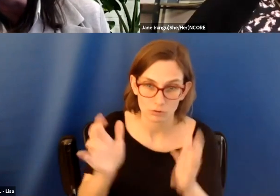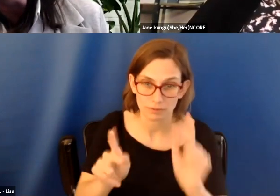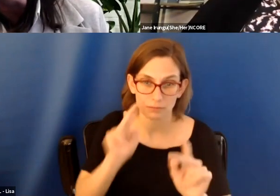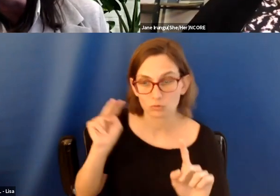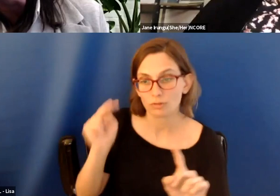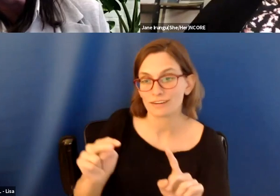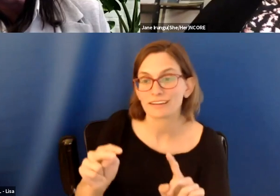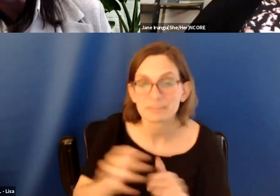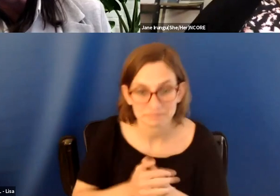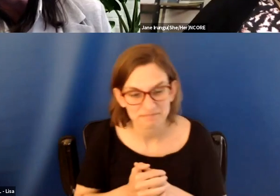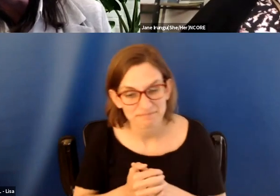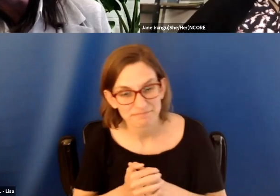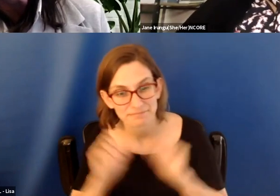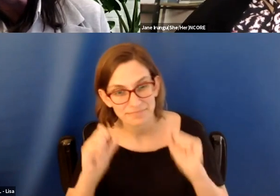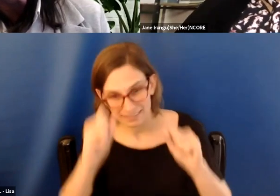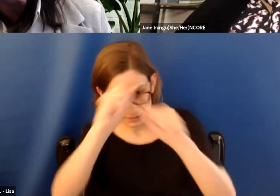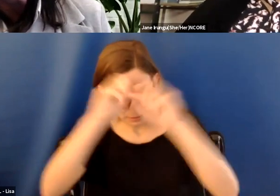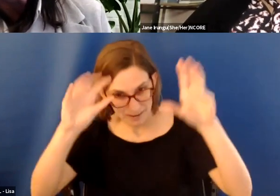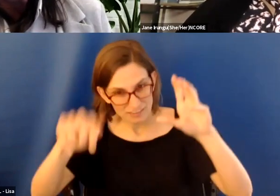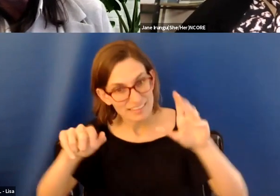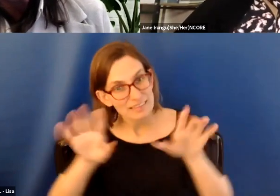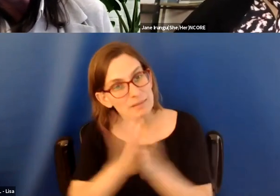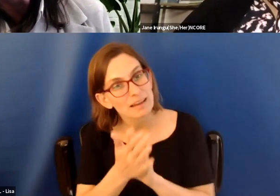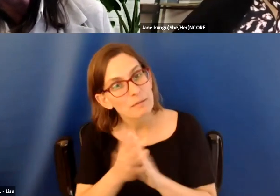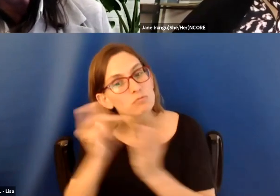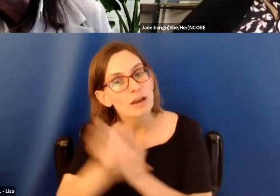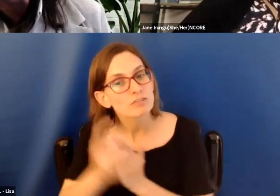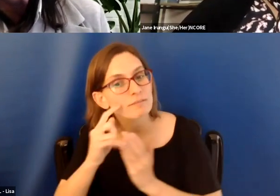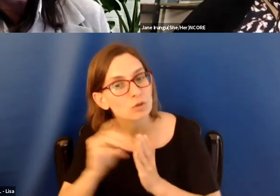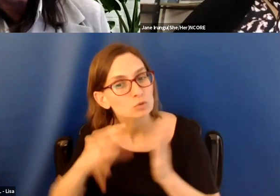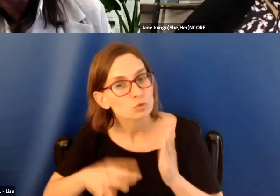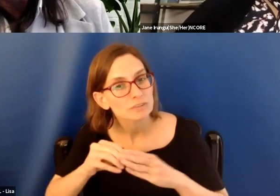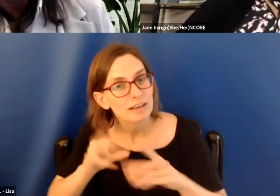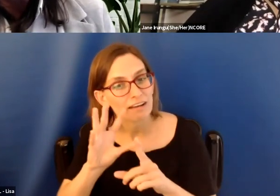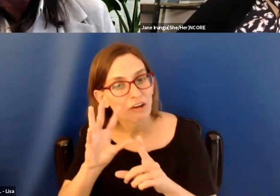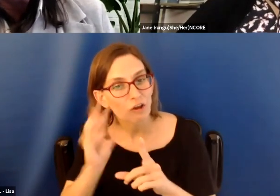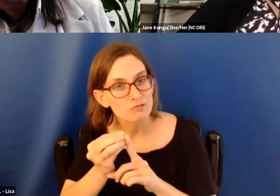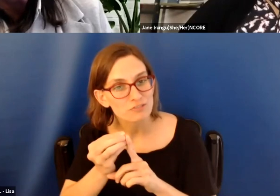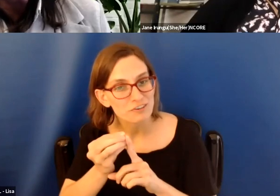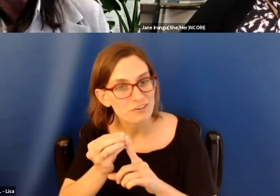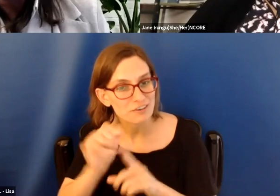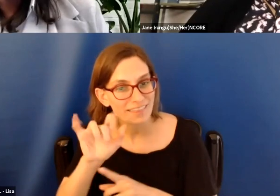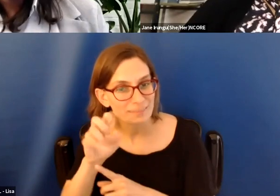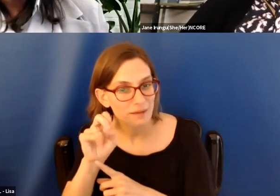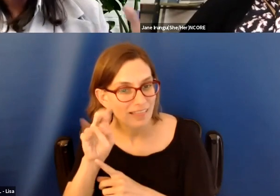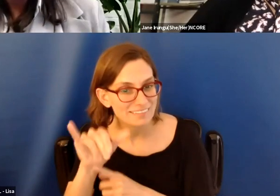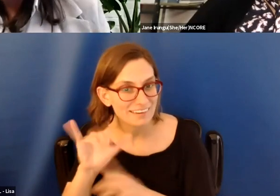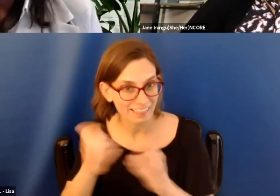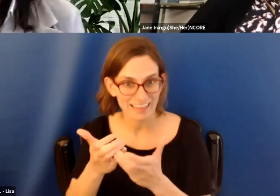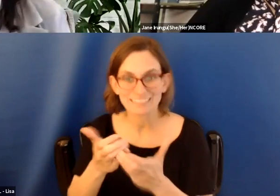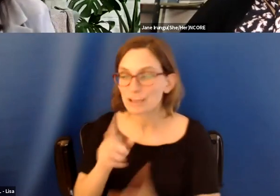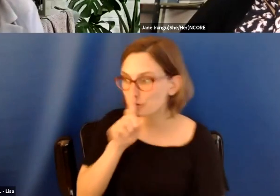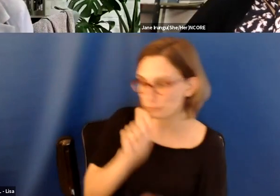So can you imagine this being a project for students in a cultural anthropology class? That's from Renee Garcia. I sure